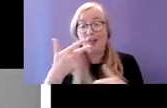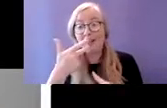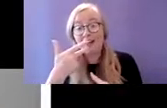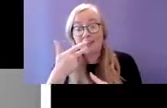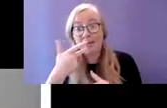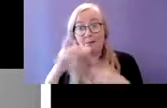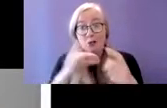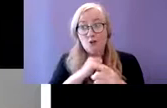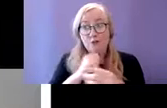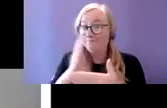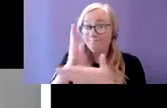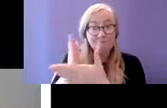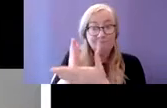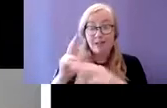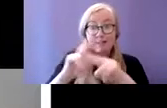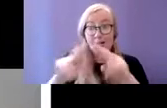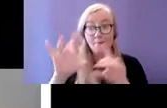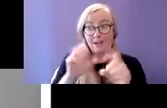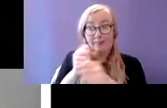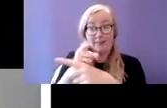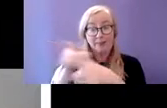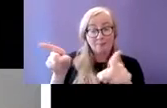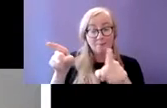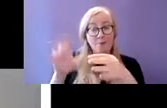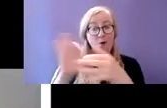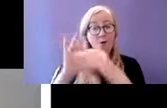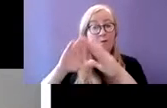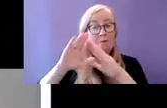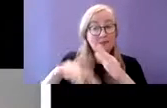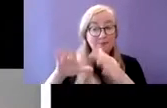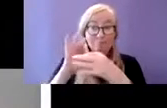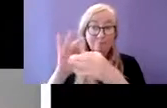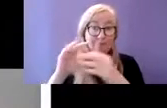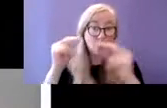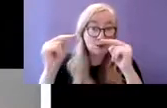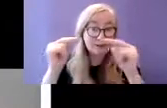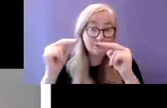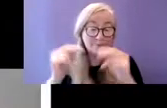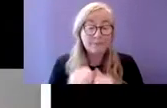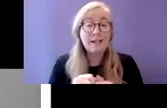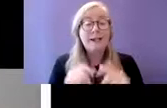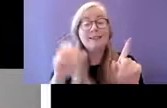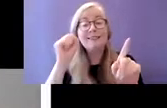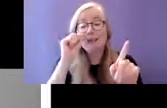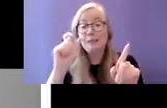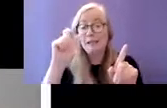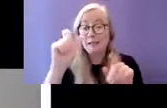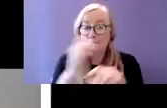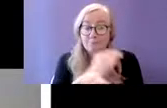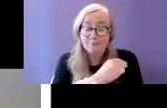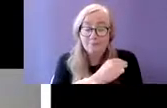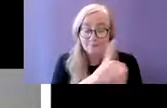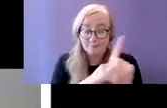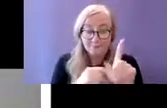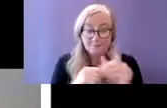and identifying and addressing barriers to accessing support services for people with autism